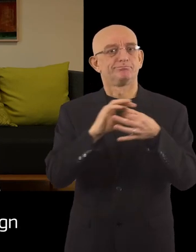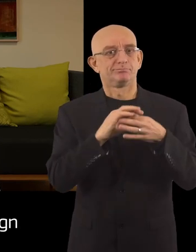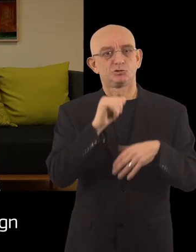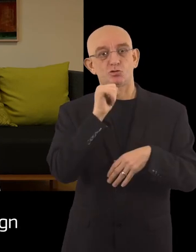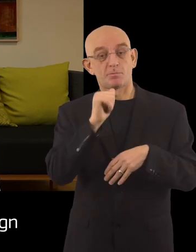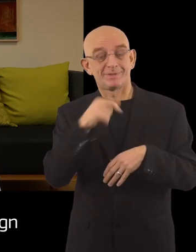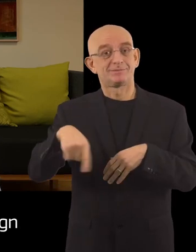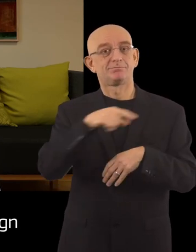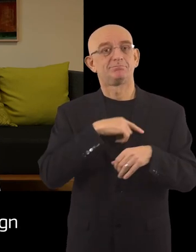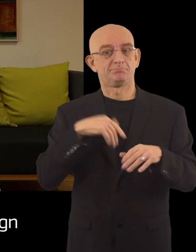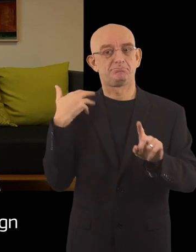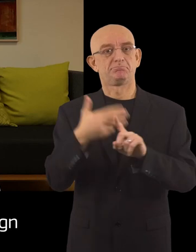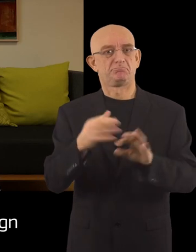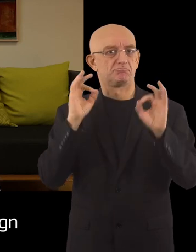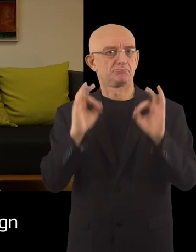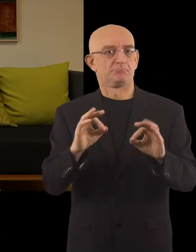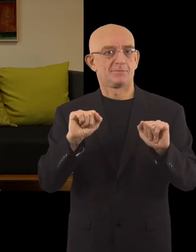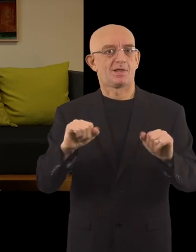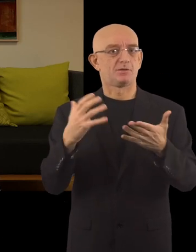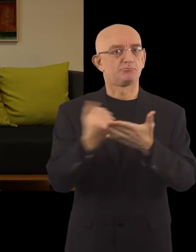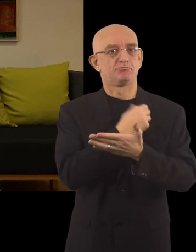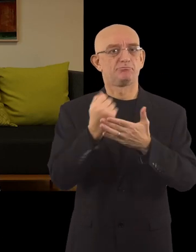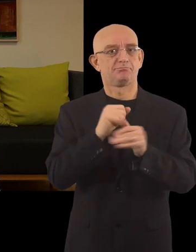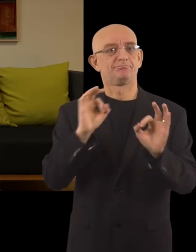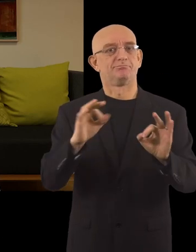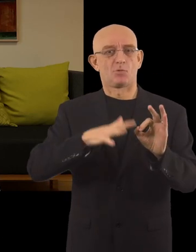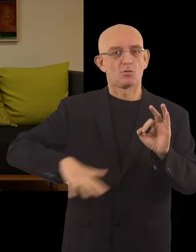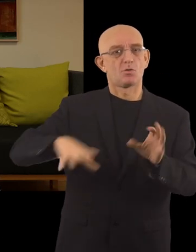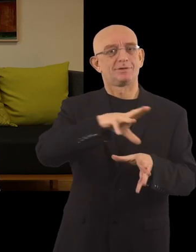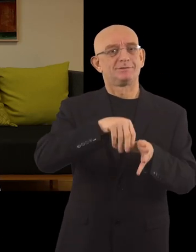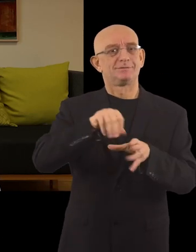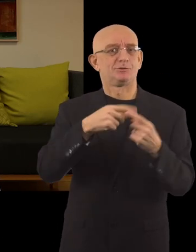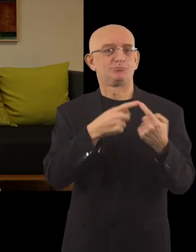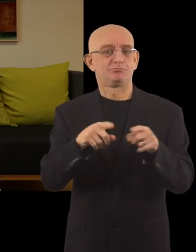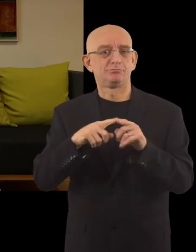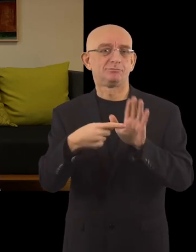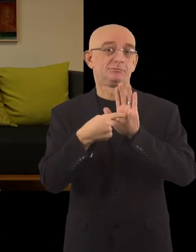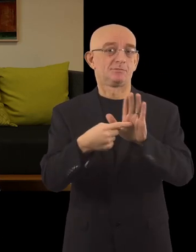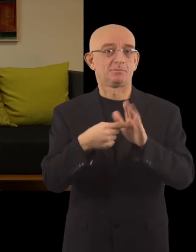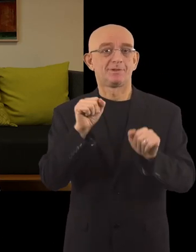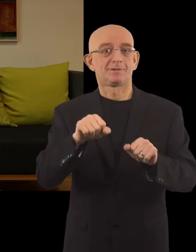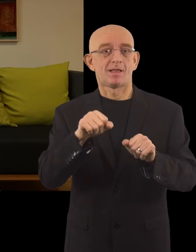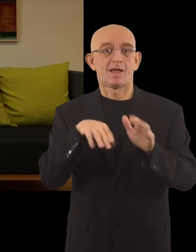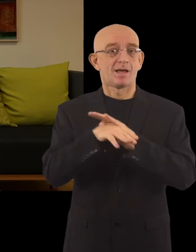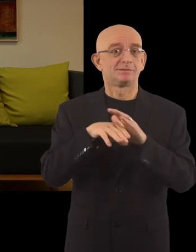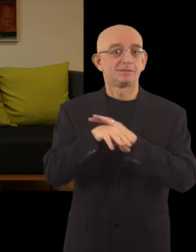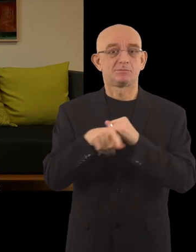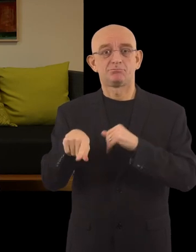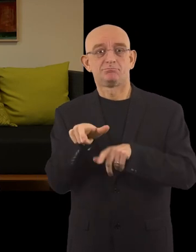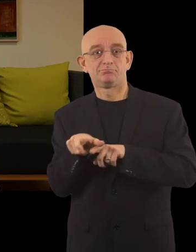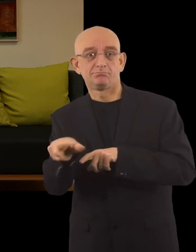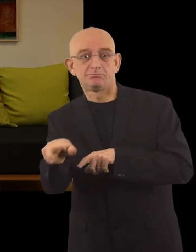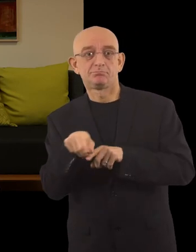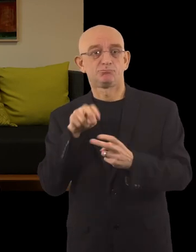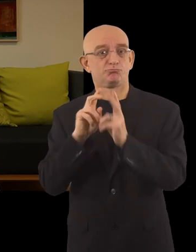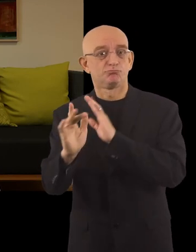Jönköping, we have been able to design and implement inclusive environment. For example, accessible sidewalks, pedestrian